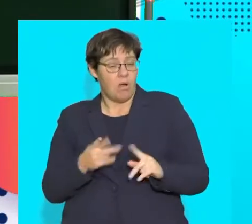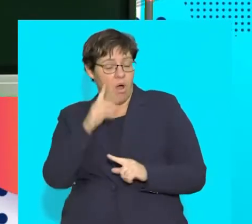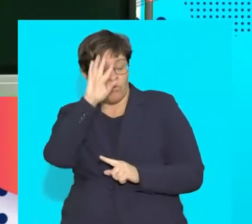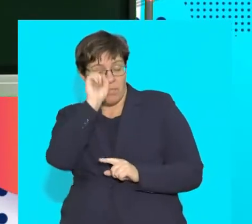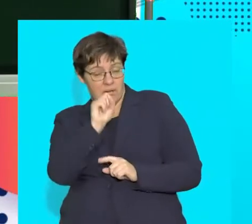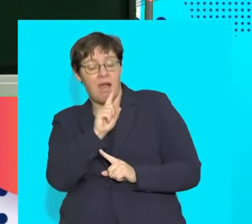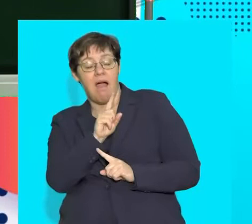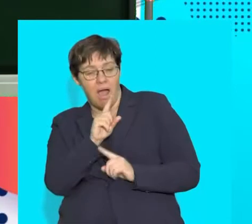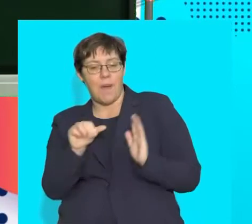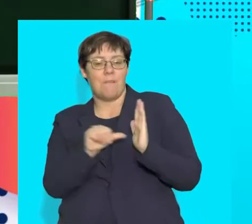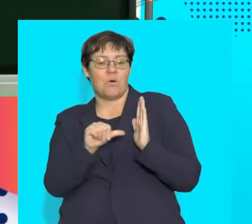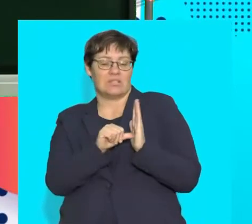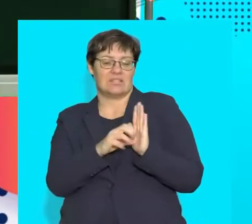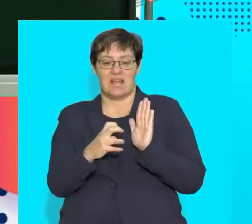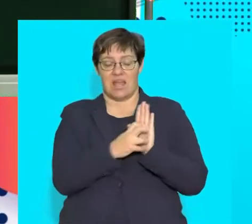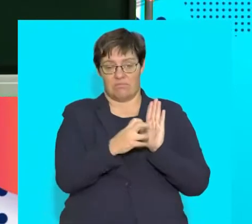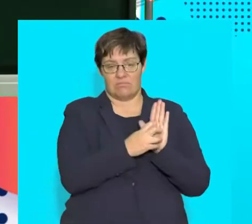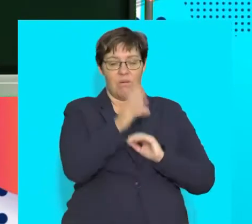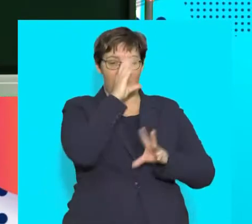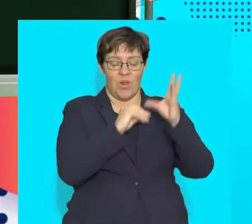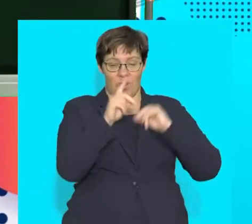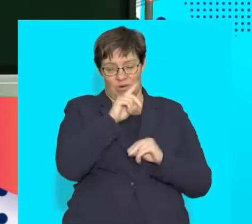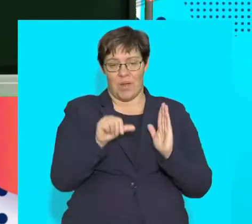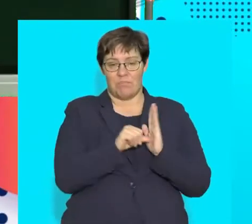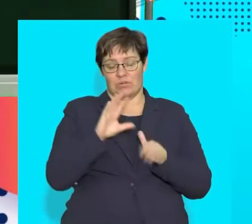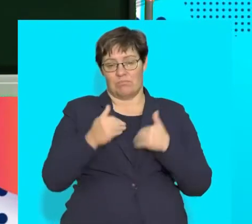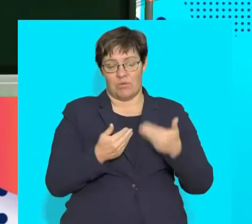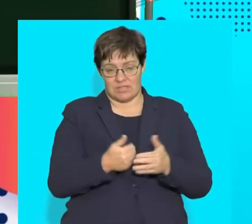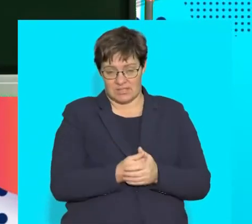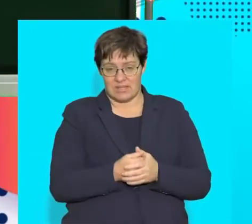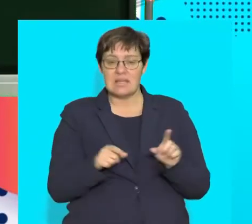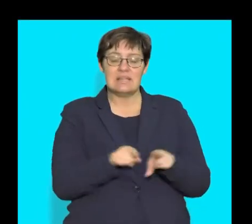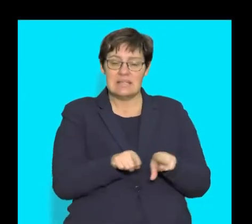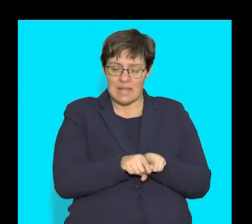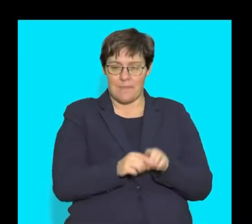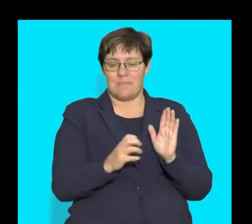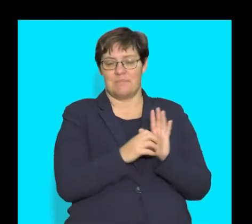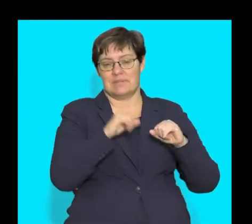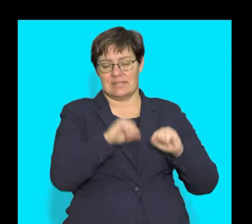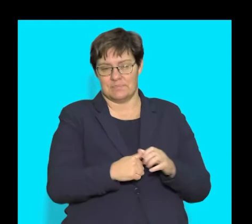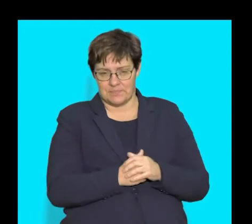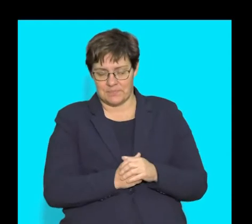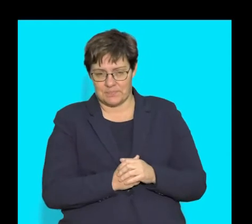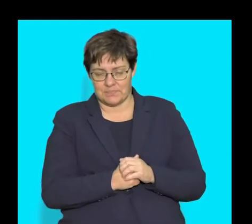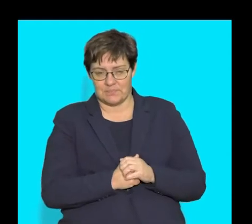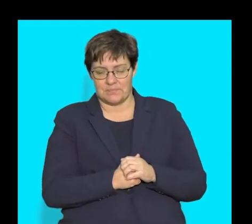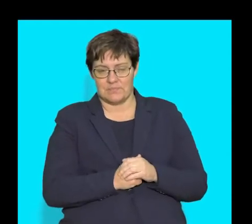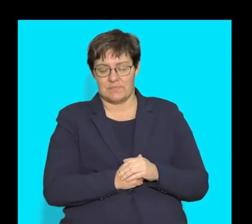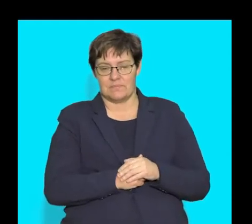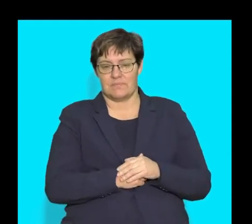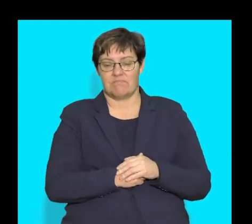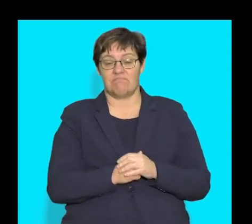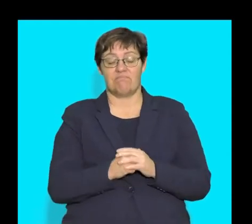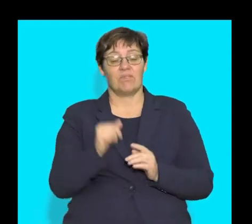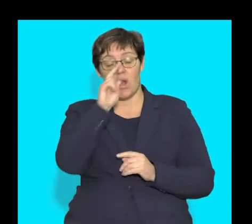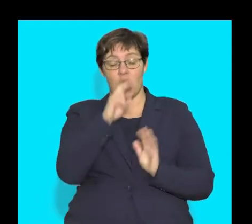using diagrams to learn important processes like in the digestive system. So as we look at this diagram we